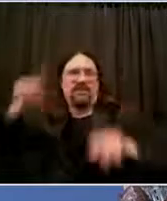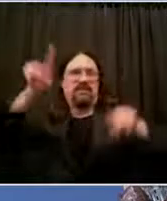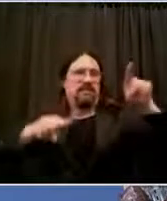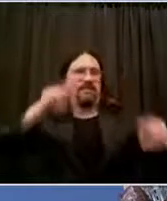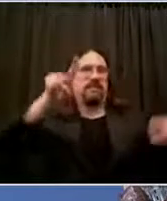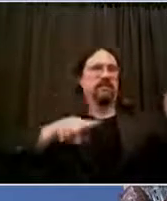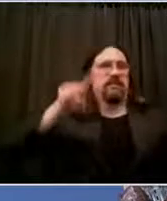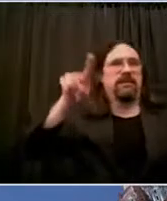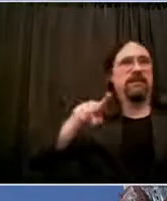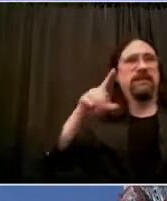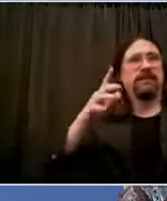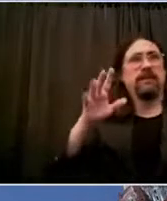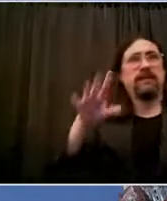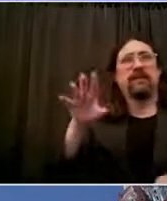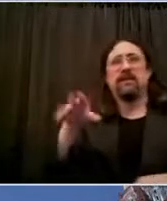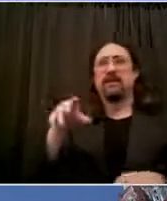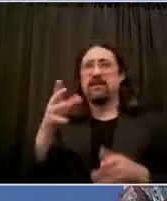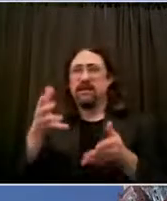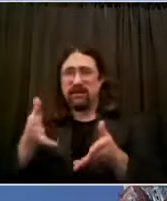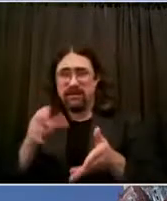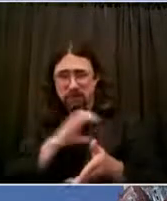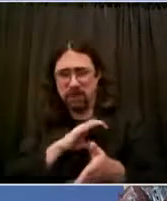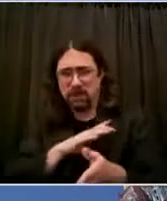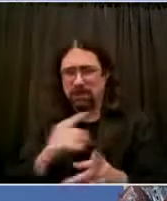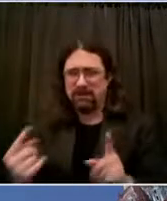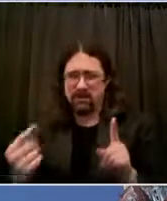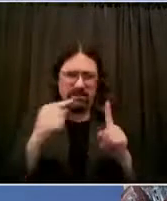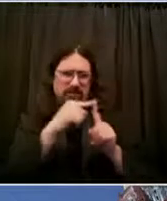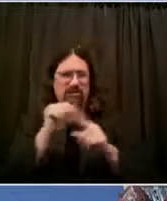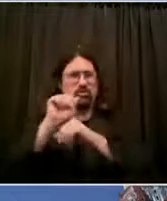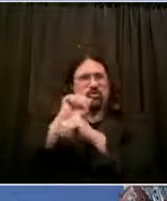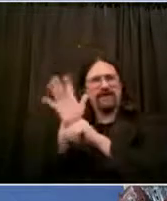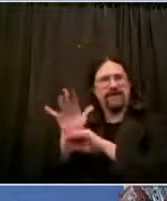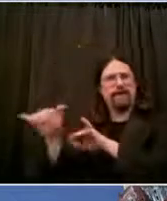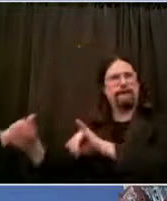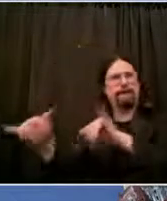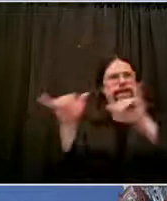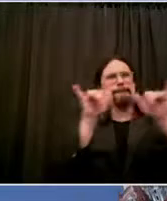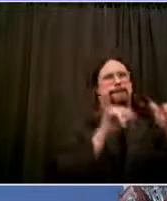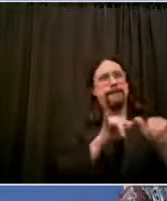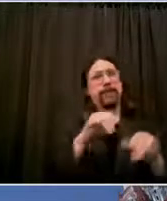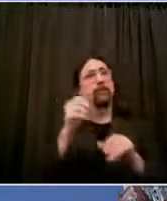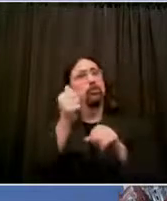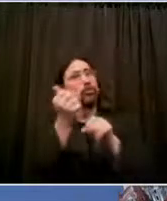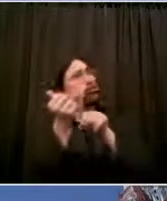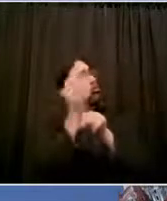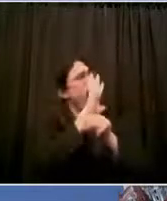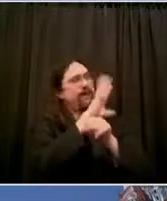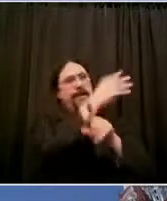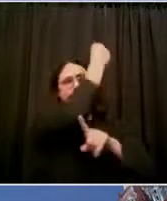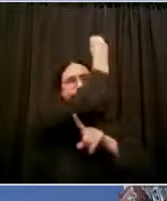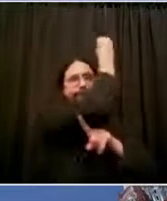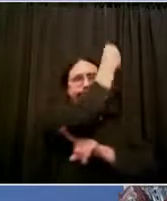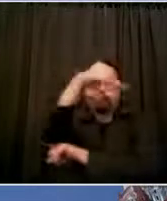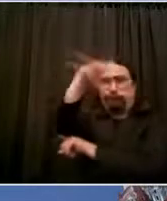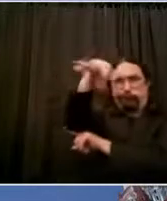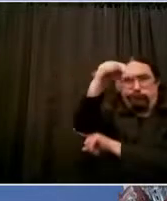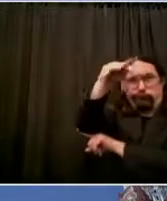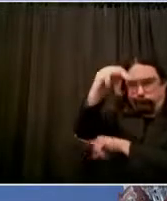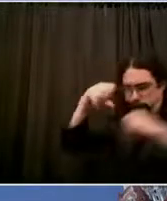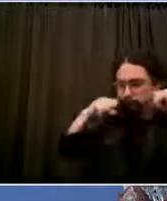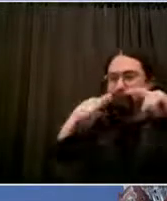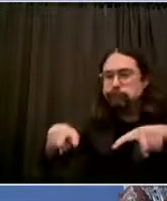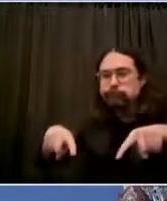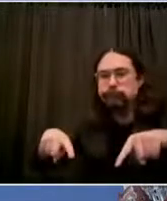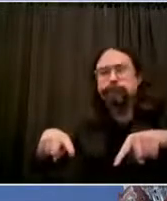poem from Langston Hughes, it captured this moment as well, this moment of pain upon pain upon